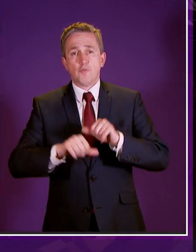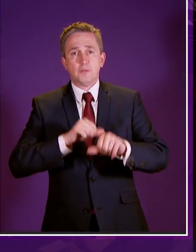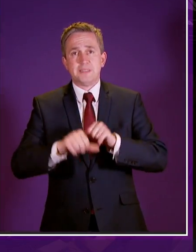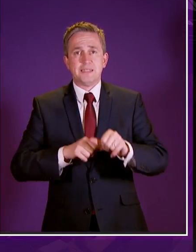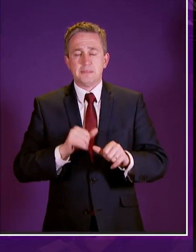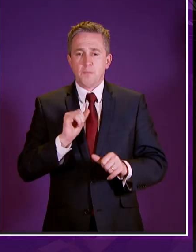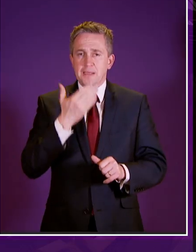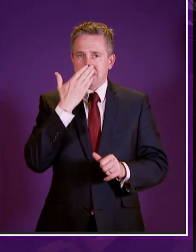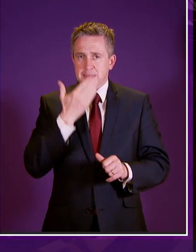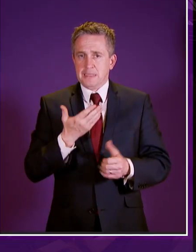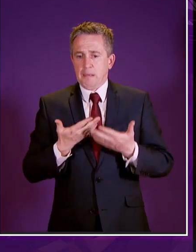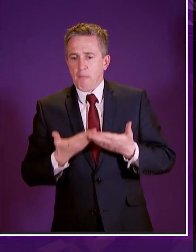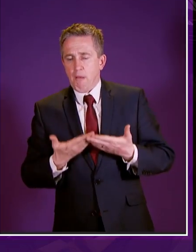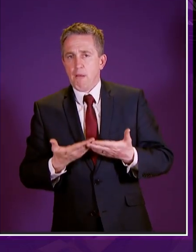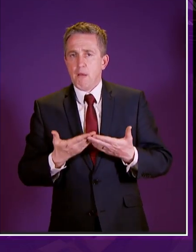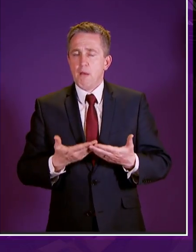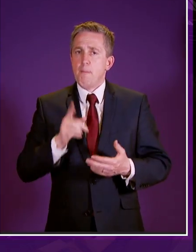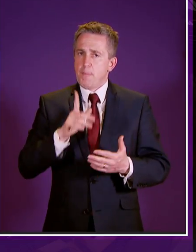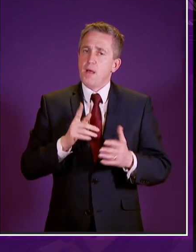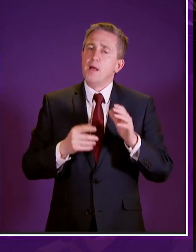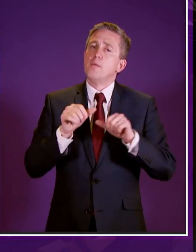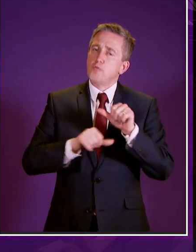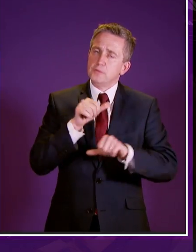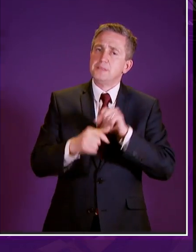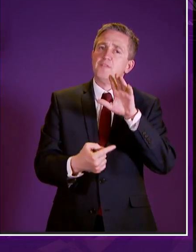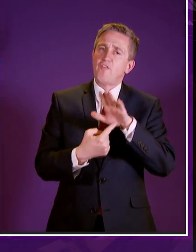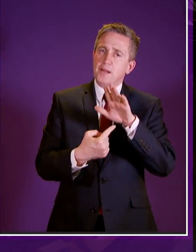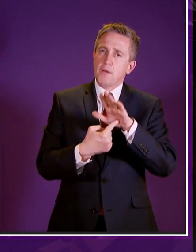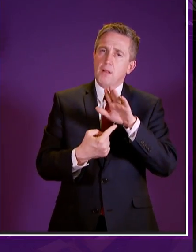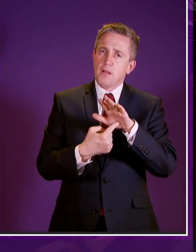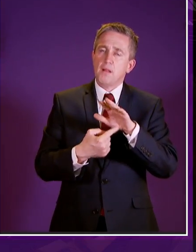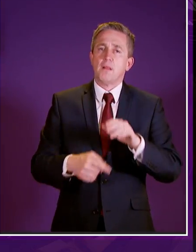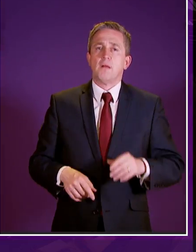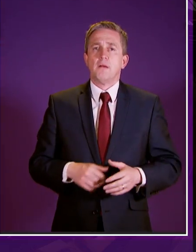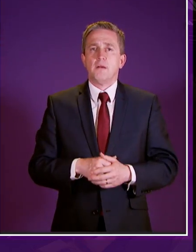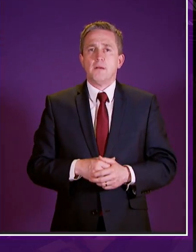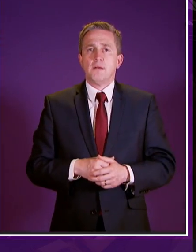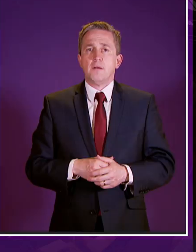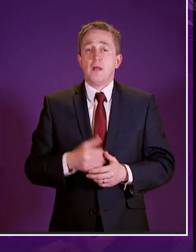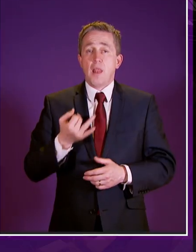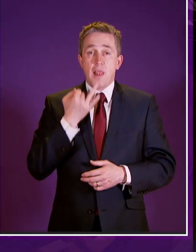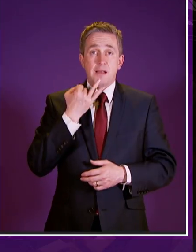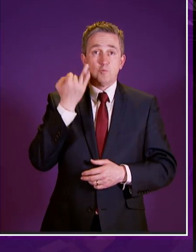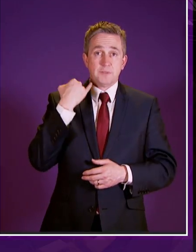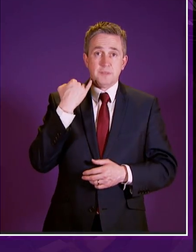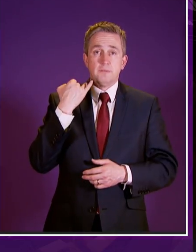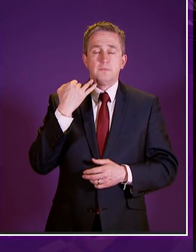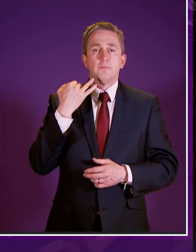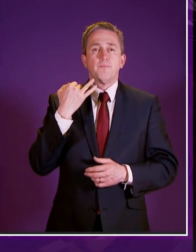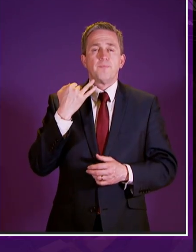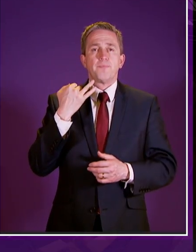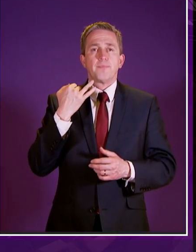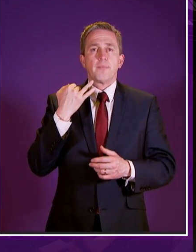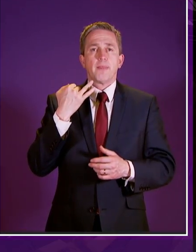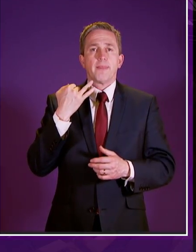burdensome burdensome think it's clearly vital and alongside that scrutiny last week showed parliament